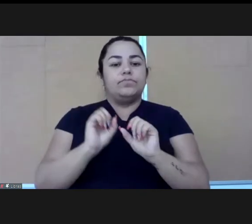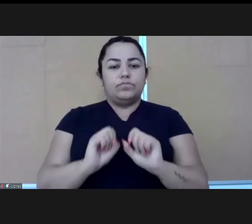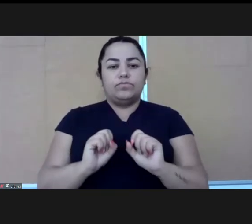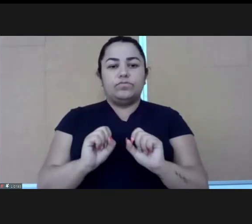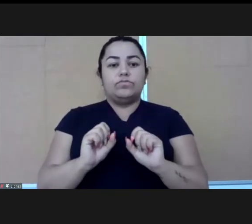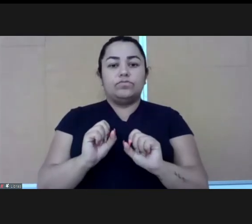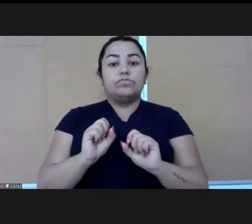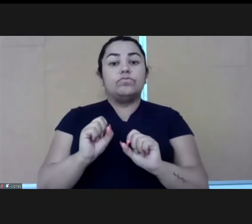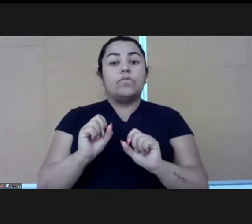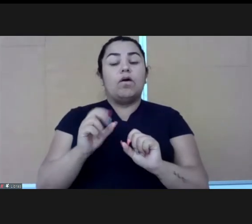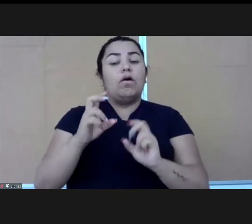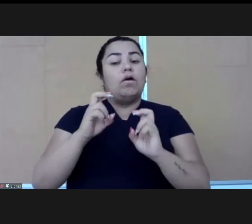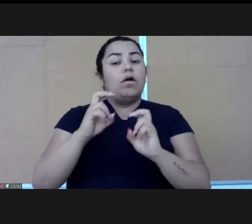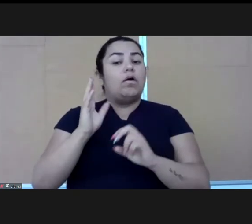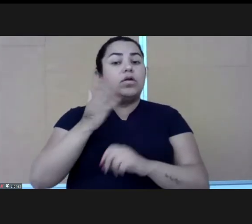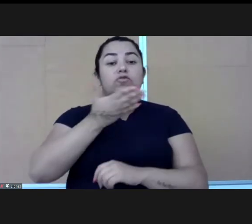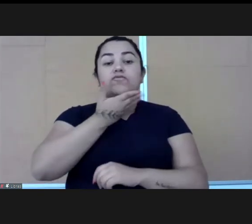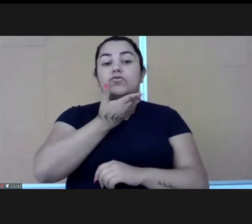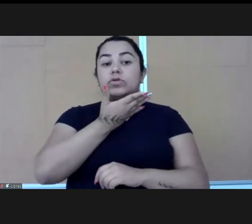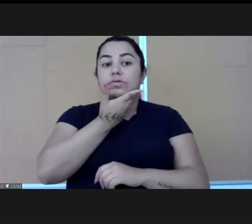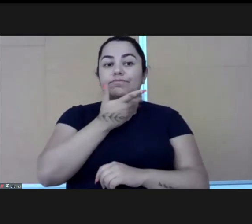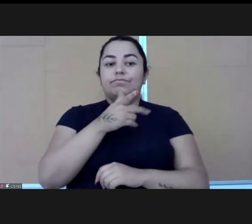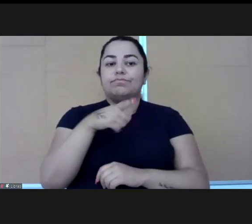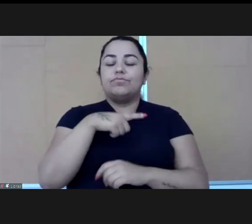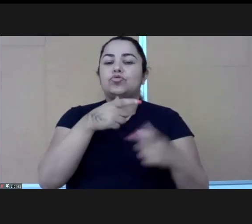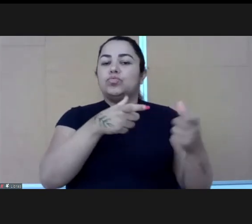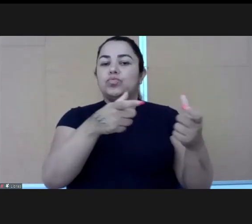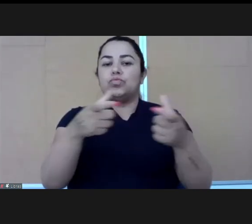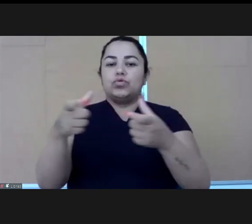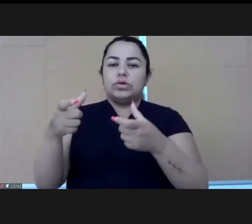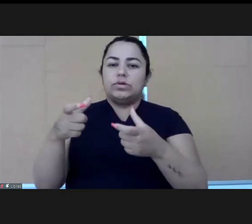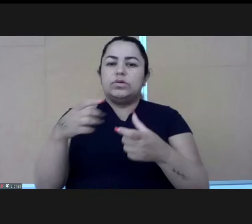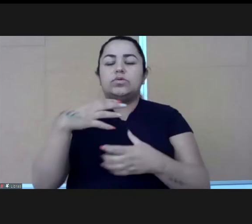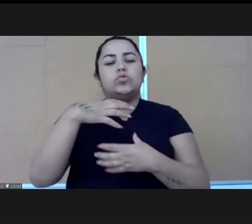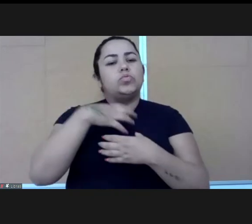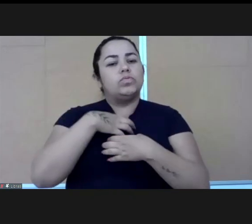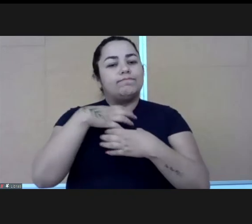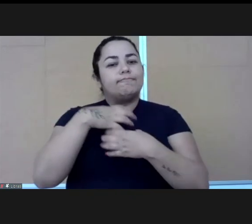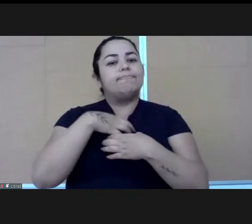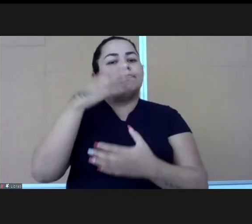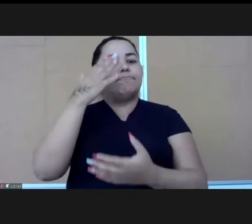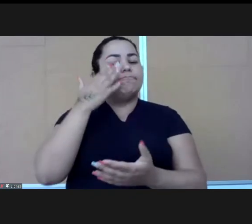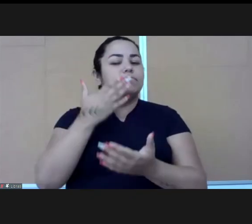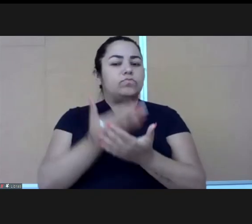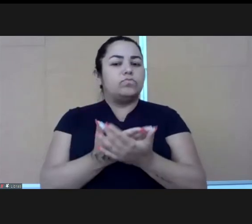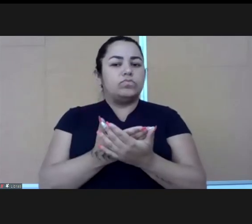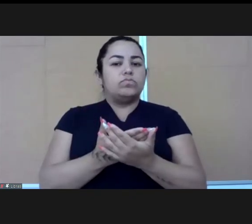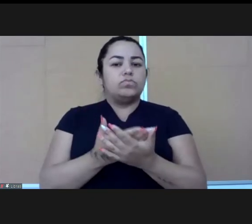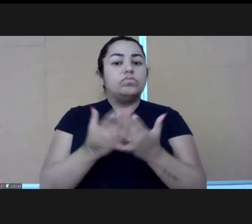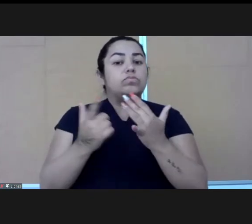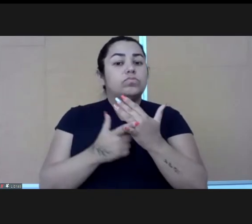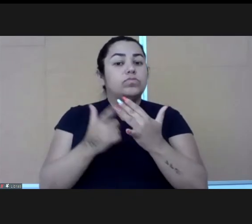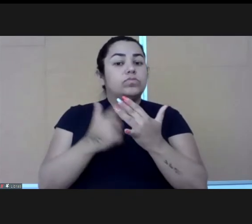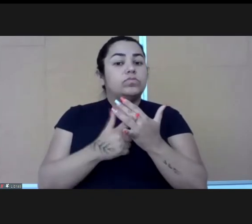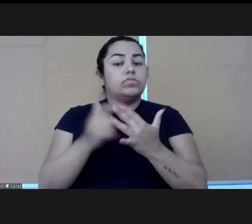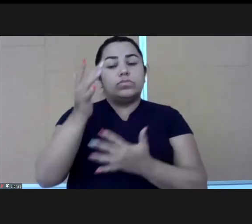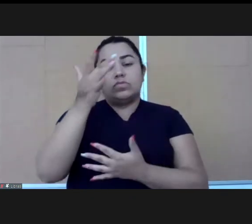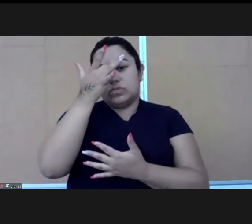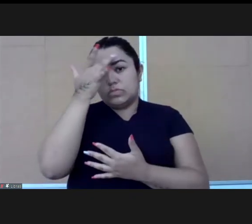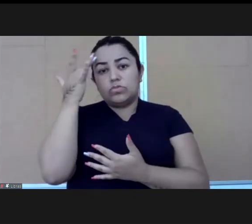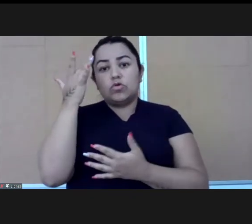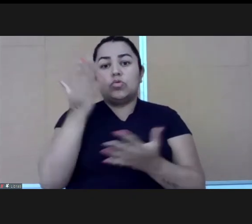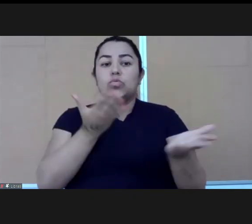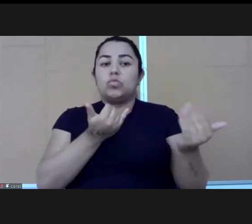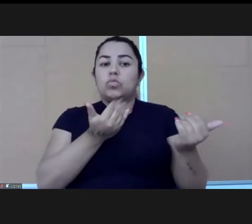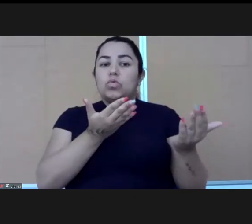it created a sense of trust between myself and the young people that I was leading. Digital transformation, transformation